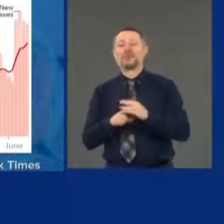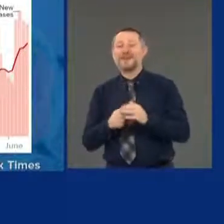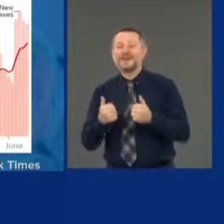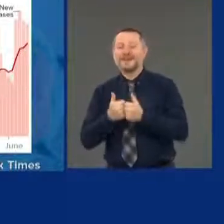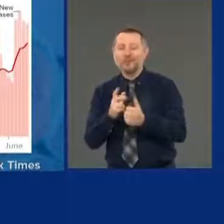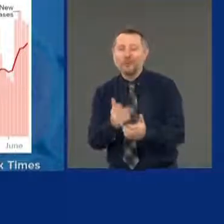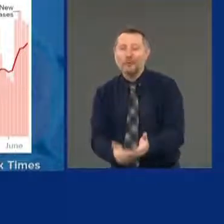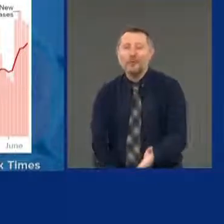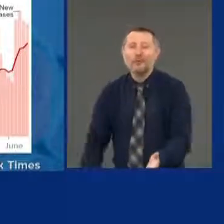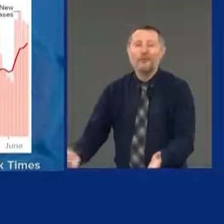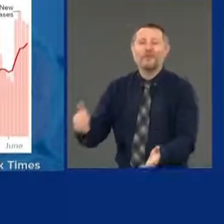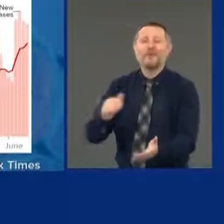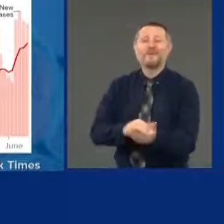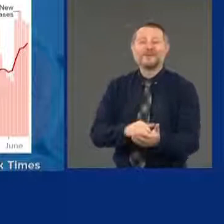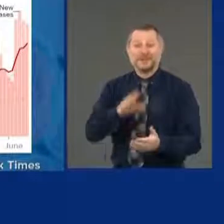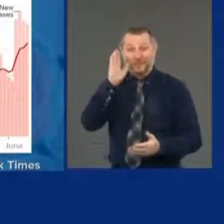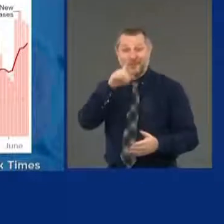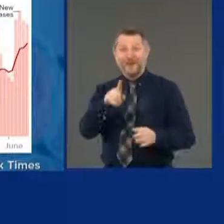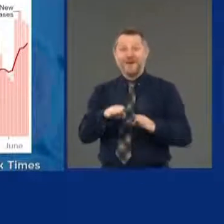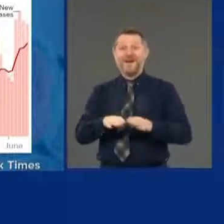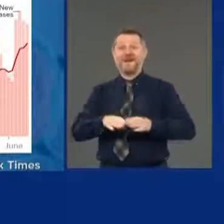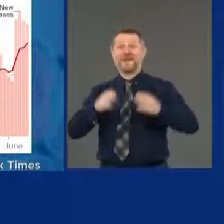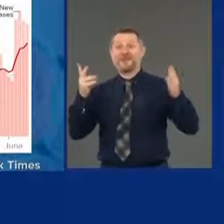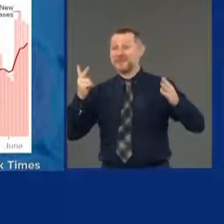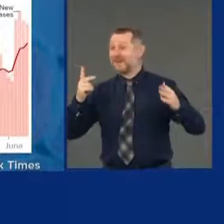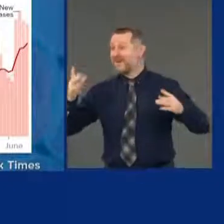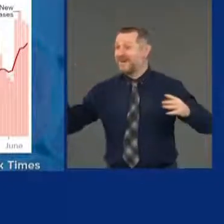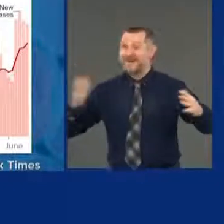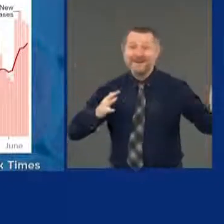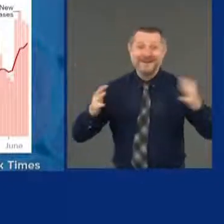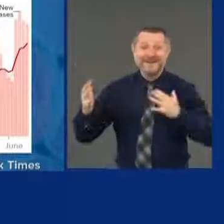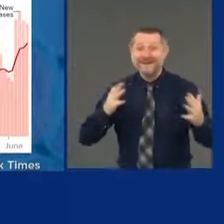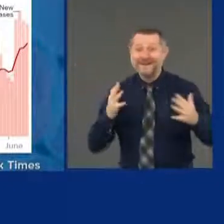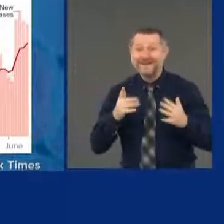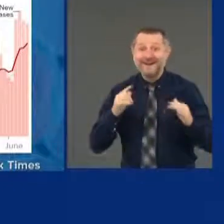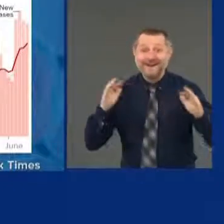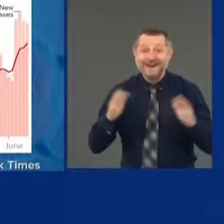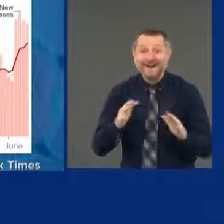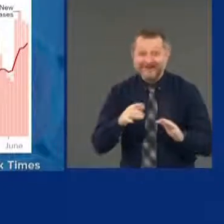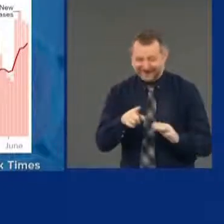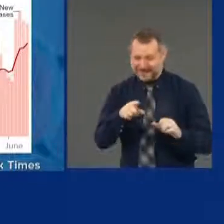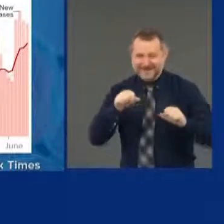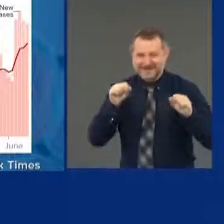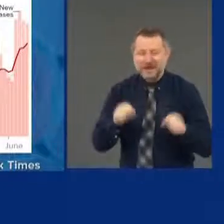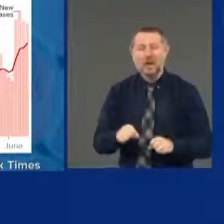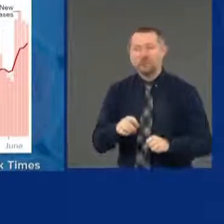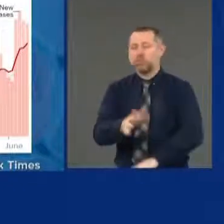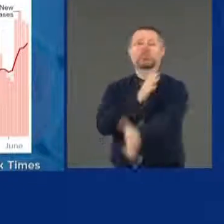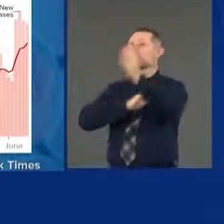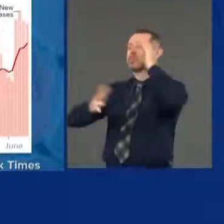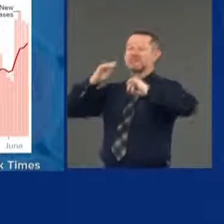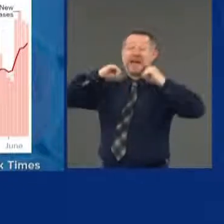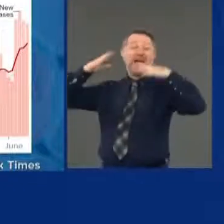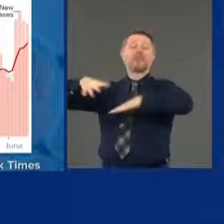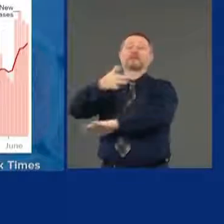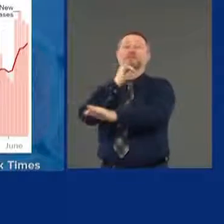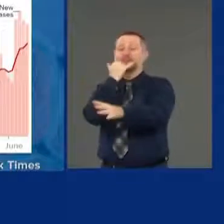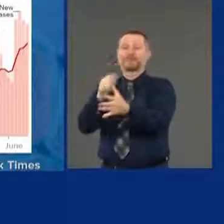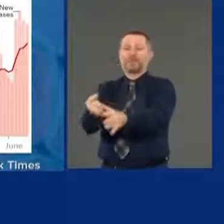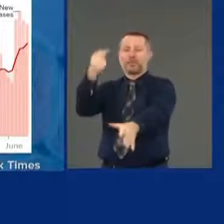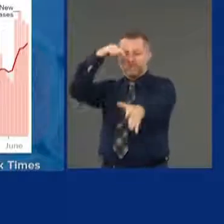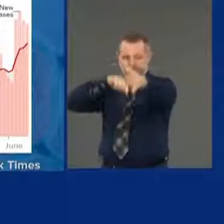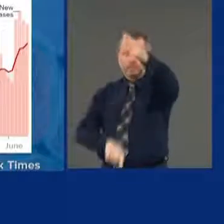people start coming out, in some ways, you go right back to day one. And we know as a fact